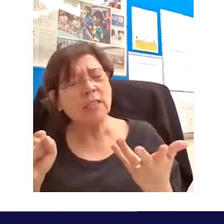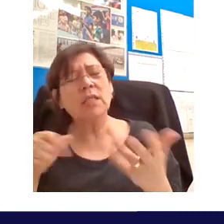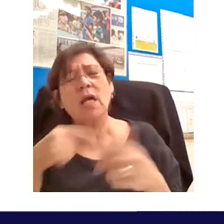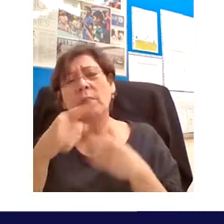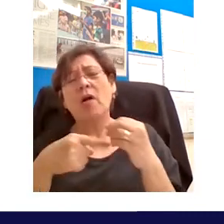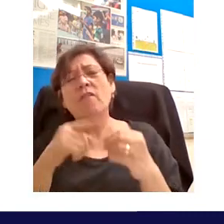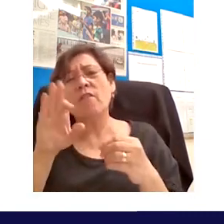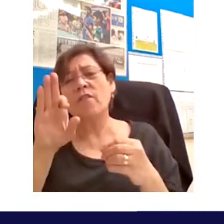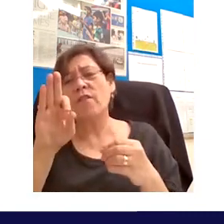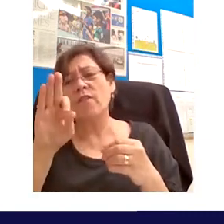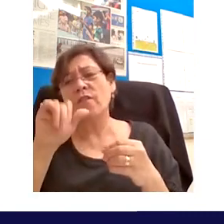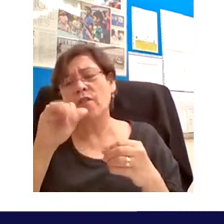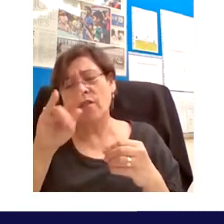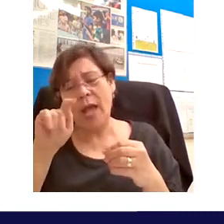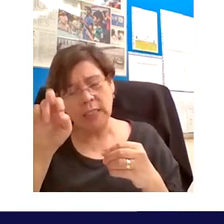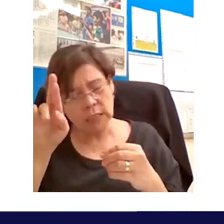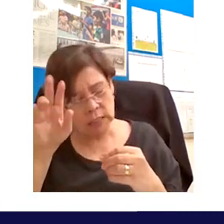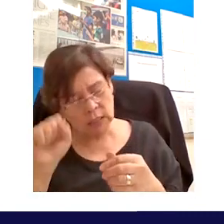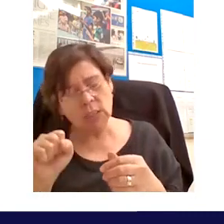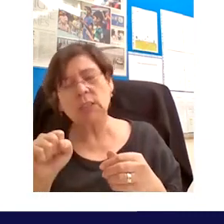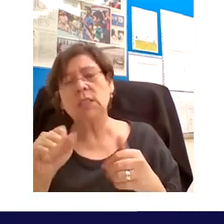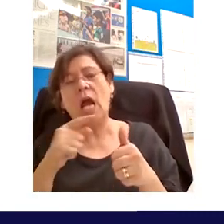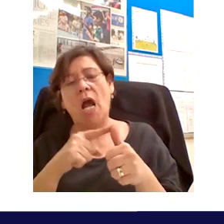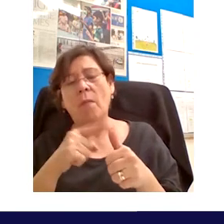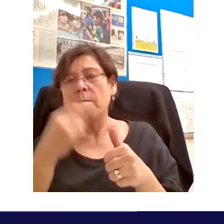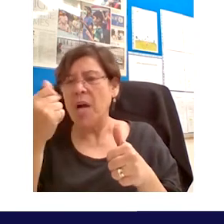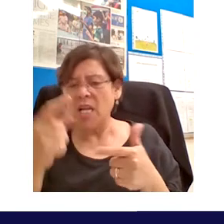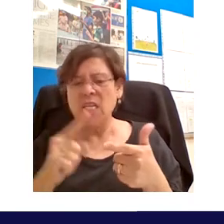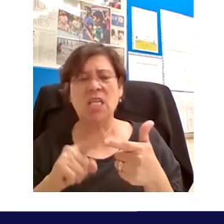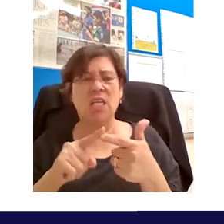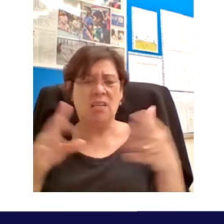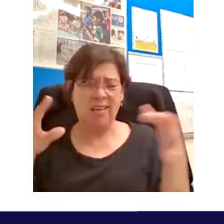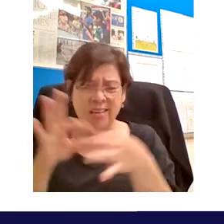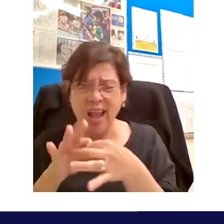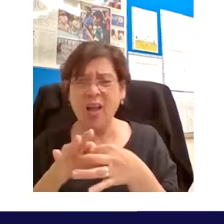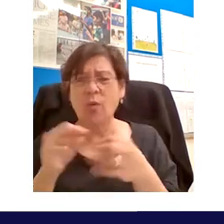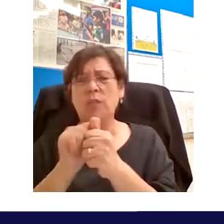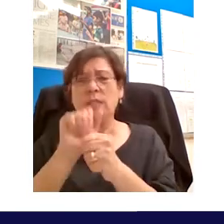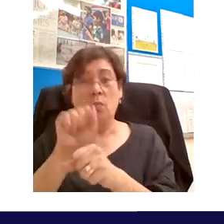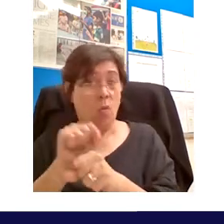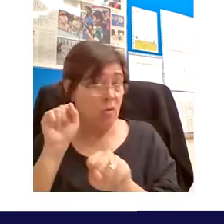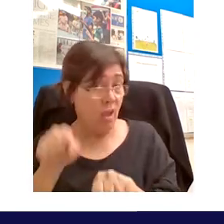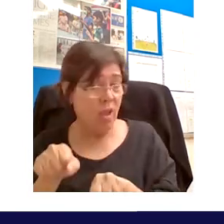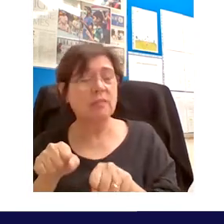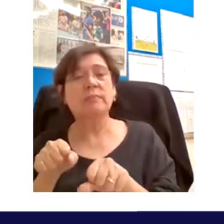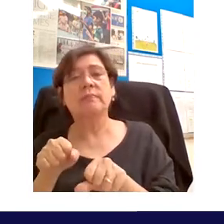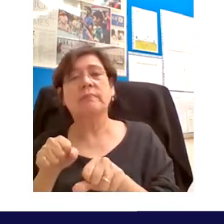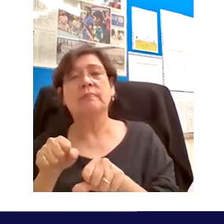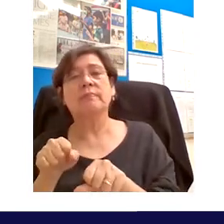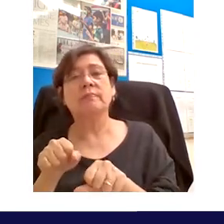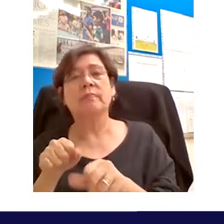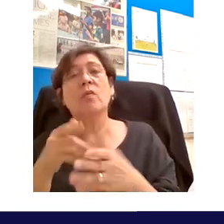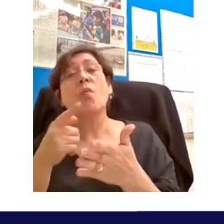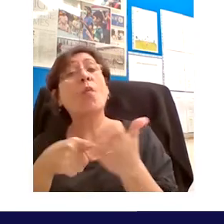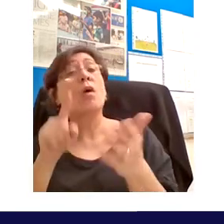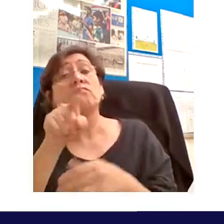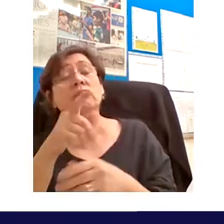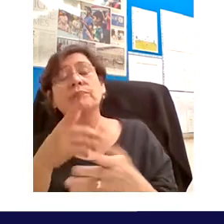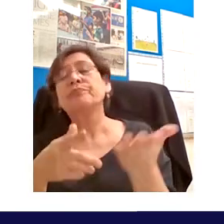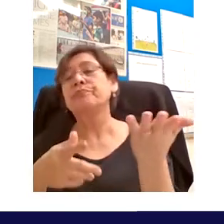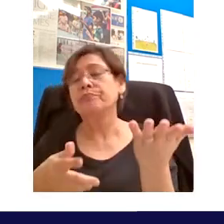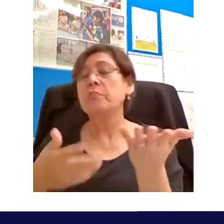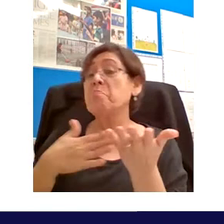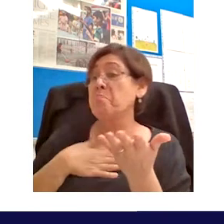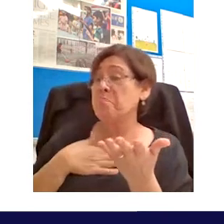considering on that as well so what's your take on that well my my starting point would be that the technology is is already